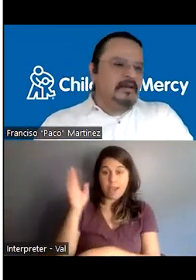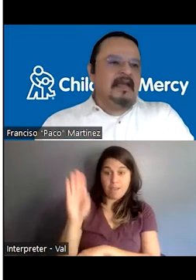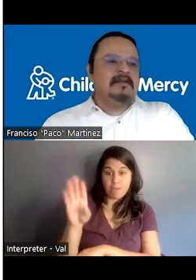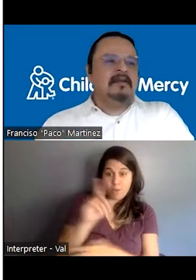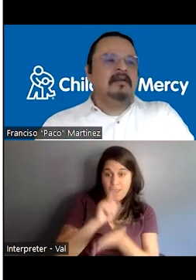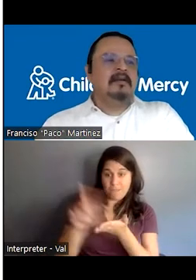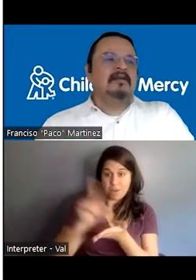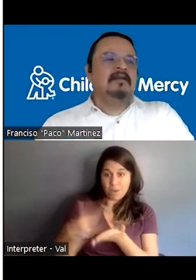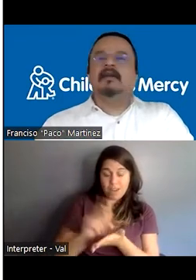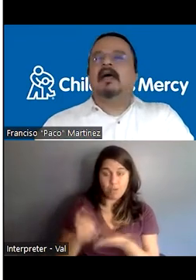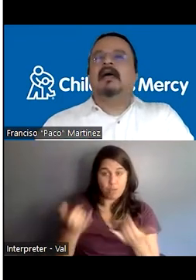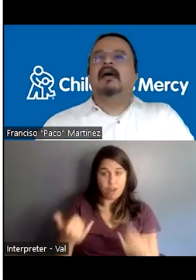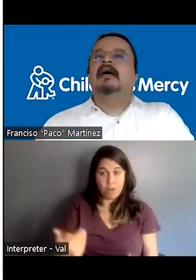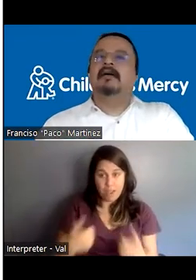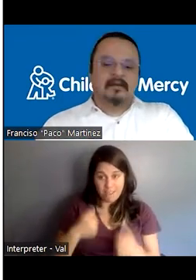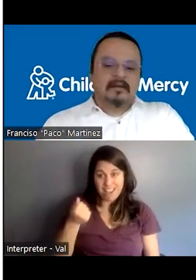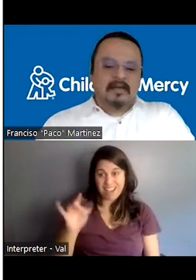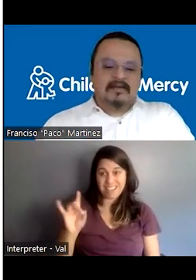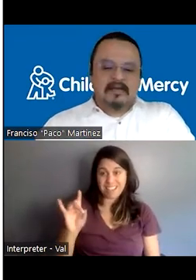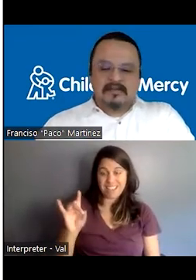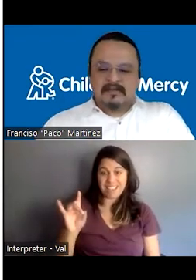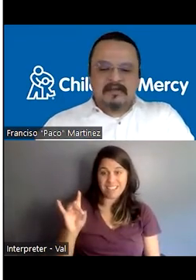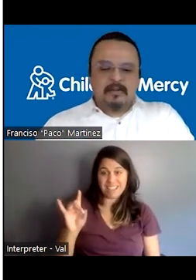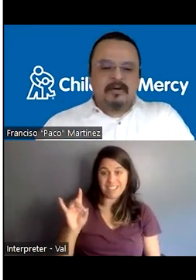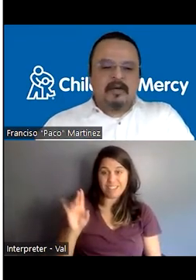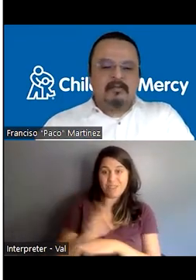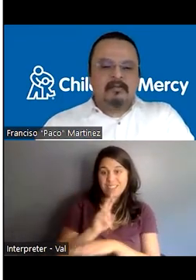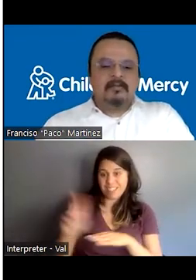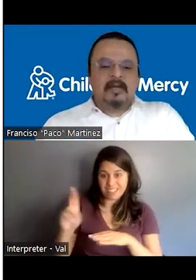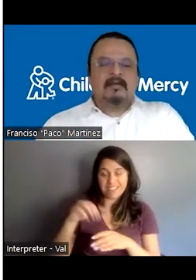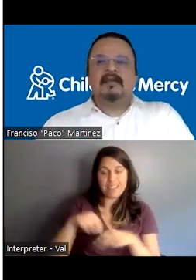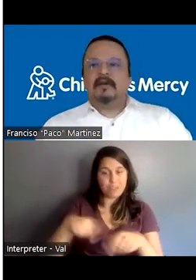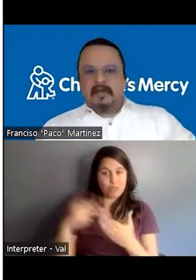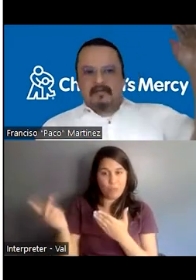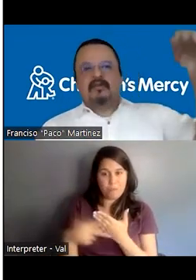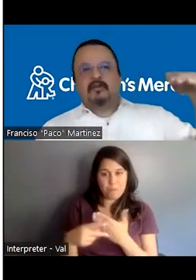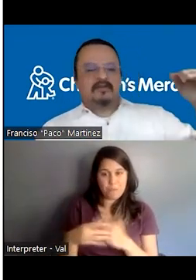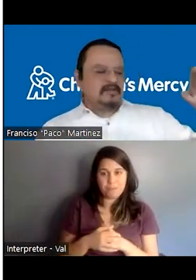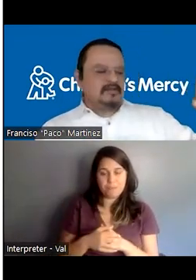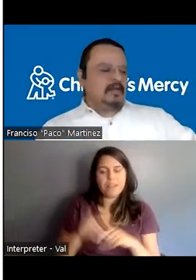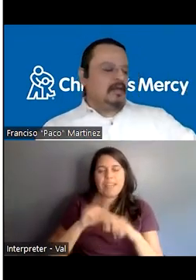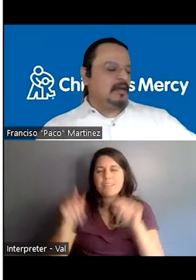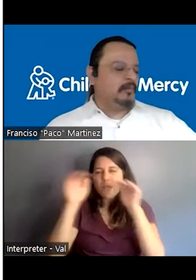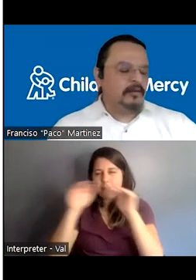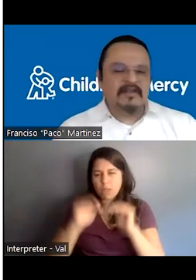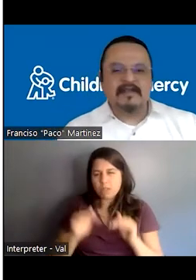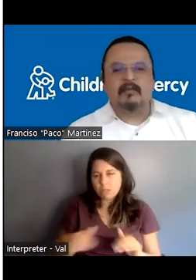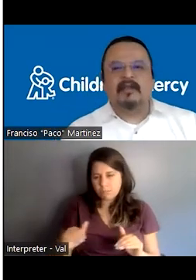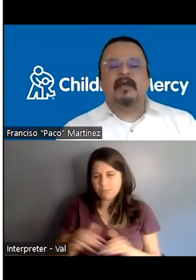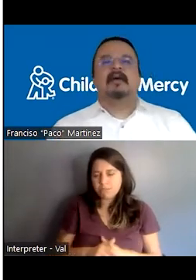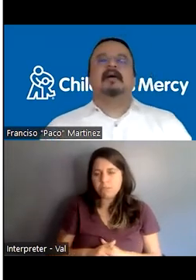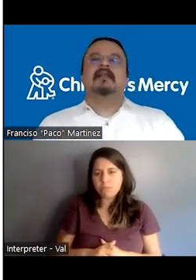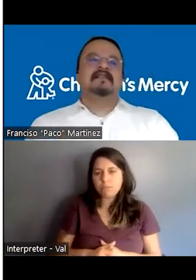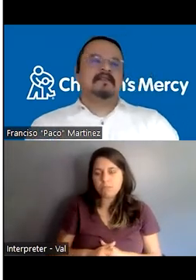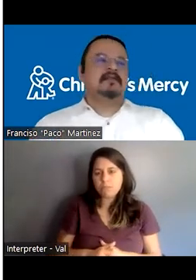currently 18 residents in the program at different levels of proficiency. But we start